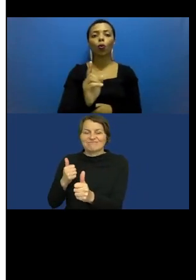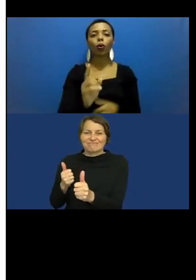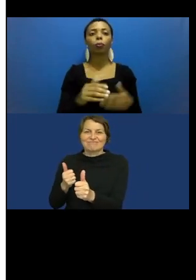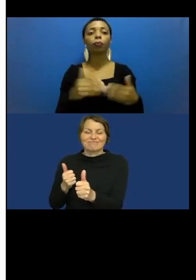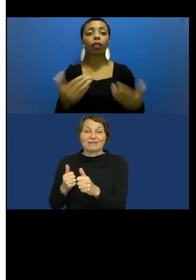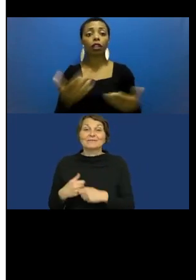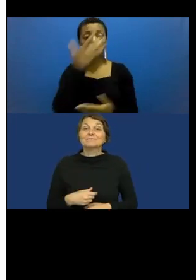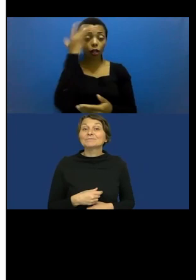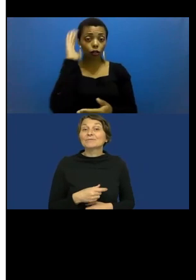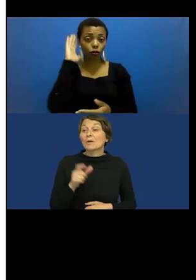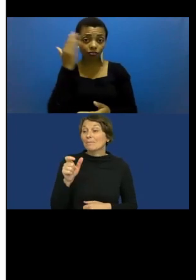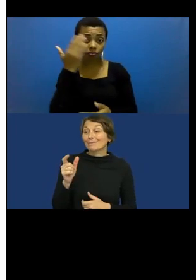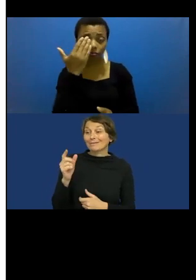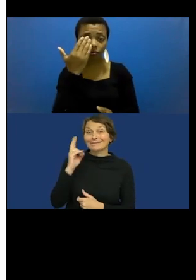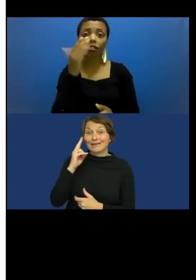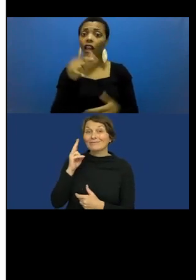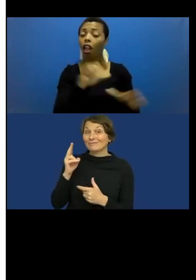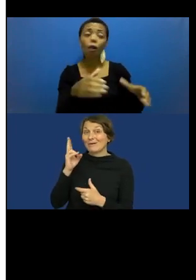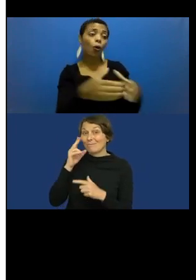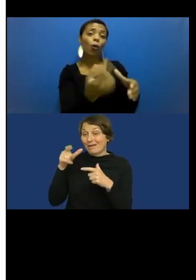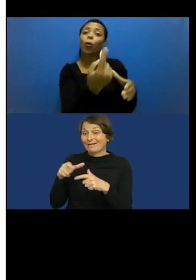deafblindness are among these groups.